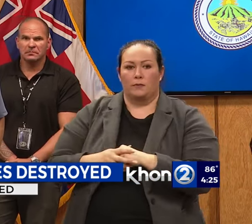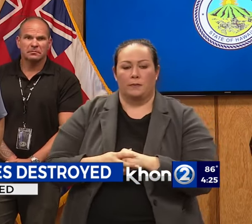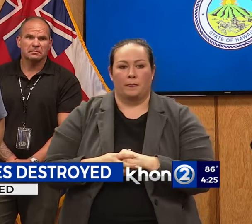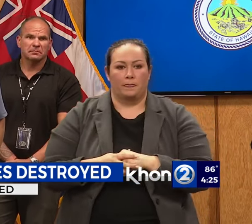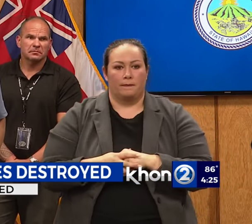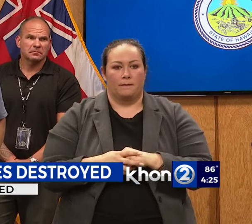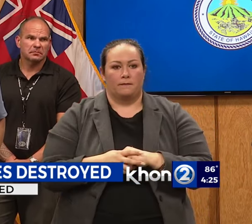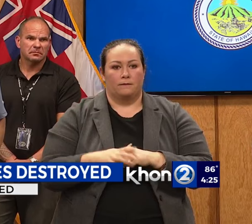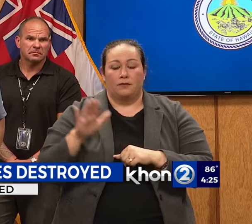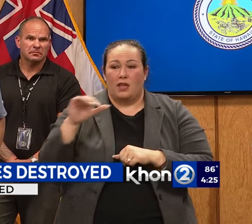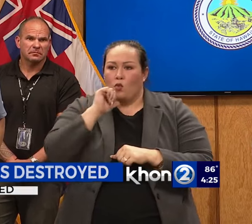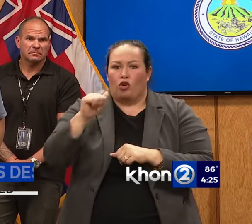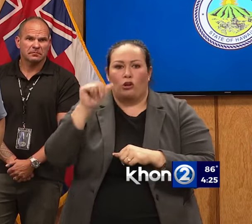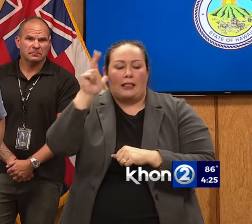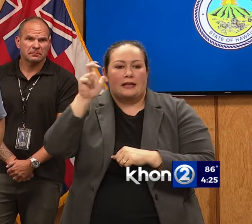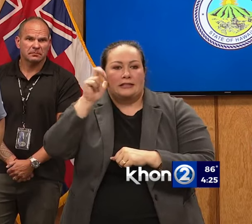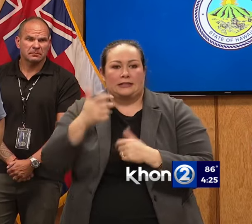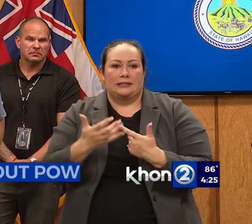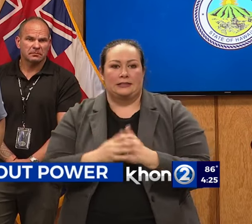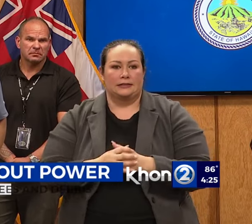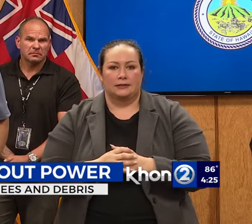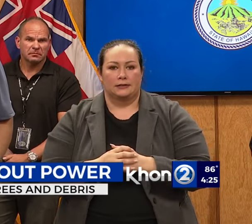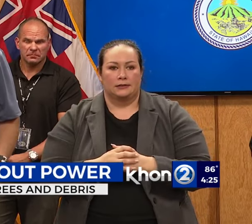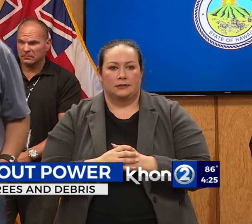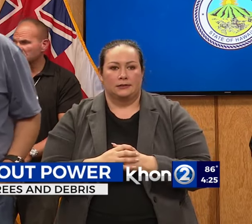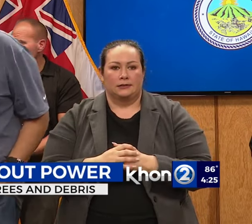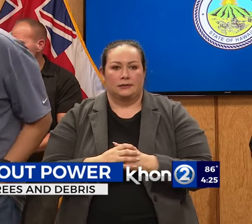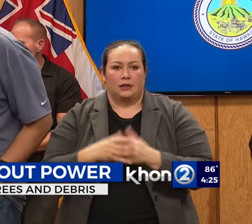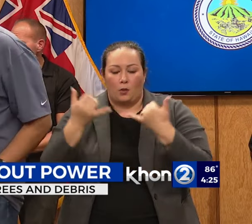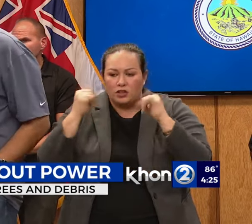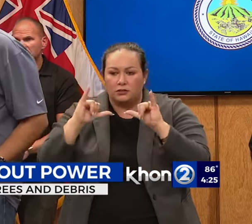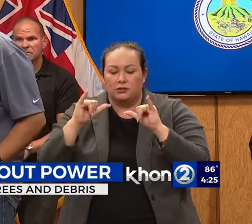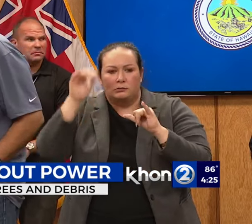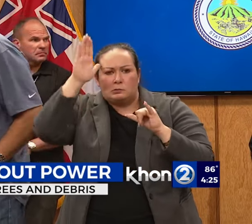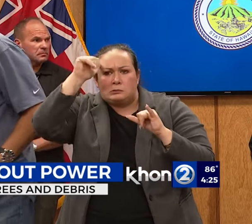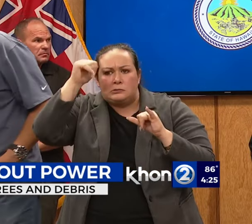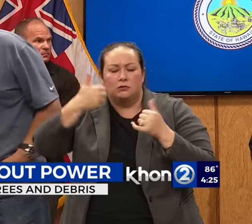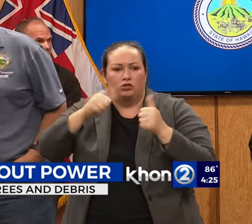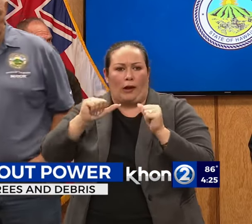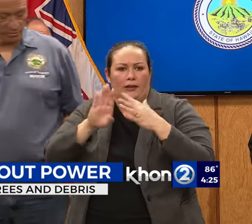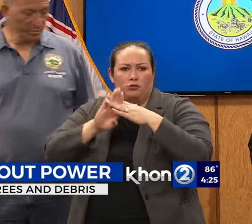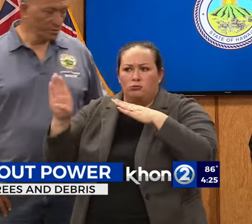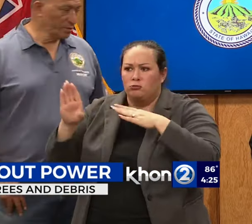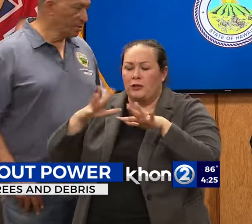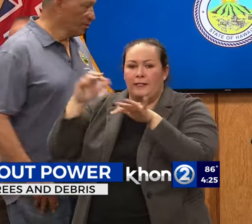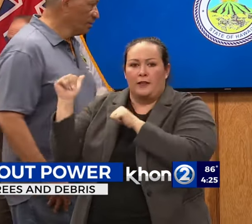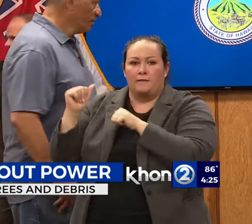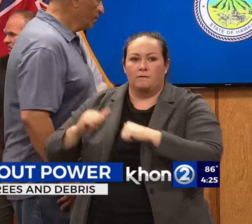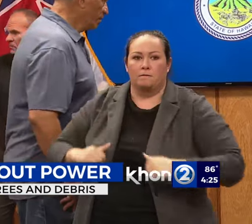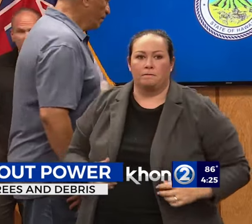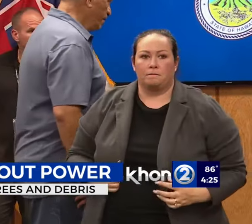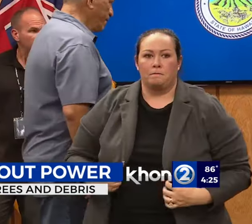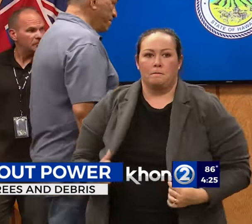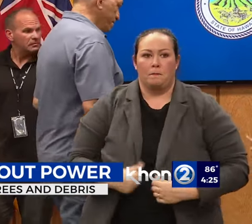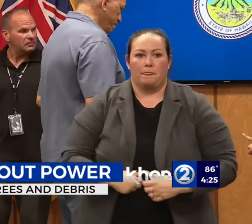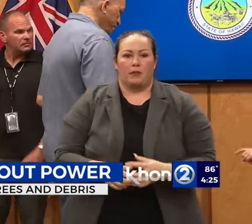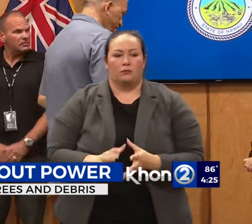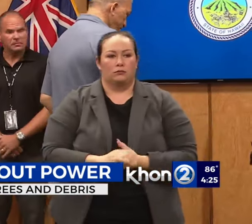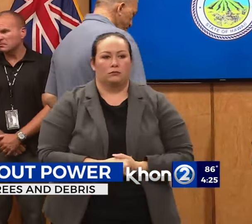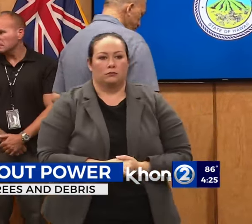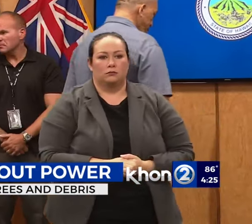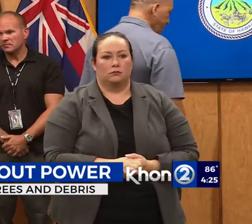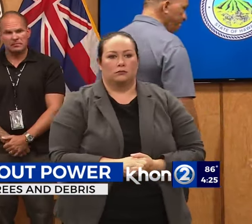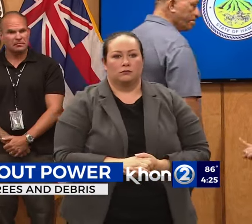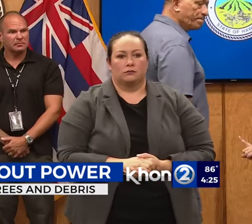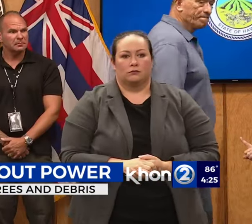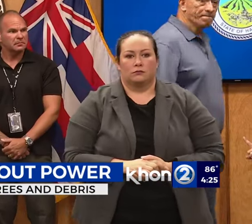They weren't listening to what we were asking them to do. But I don't know about the alarms or how they went. I'll just add. Cell alerts, you know,